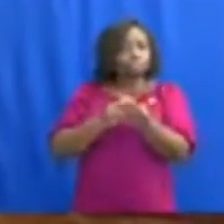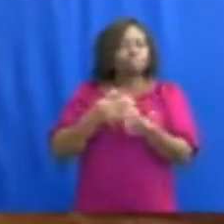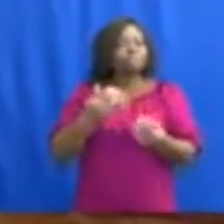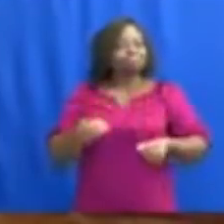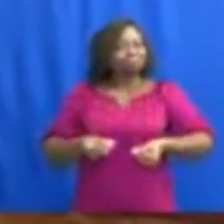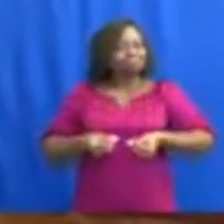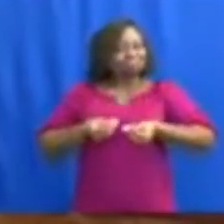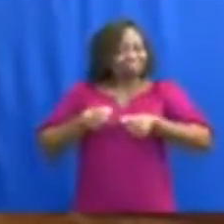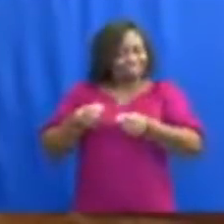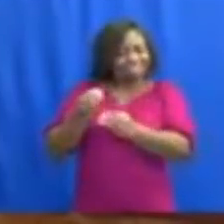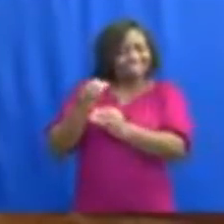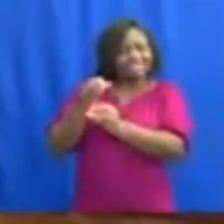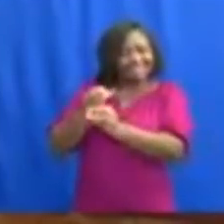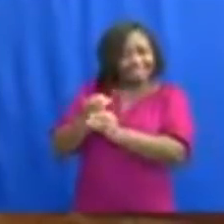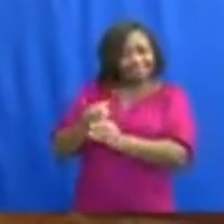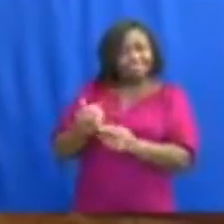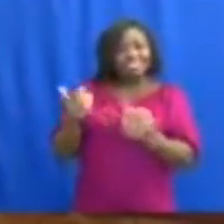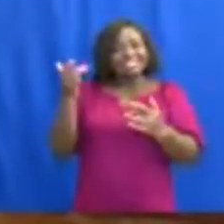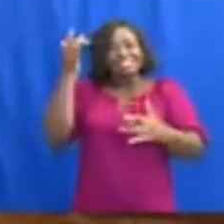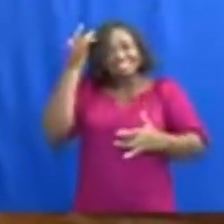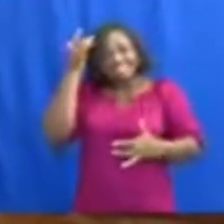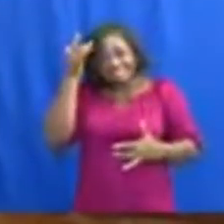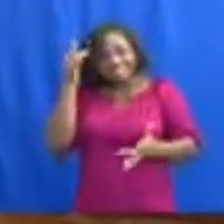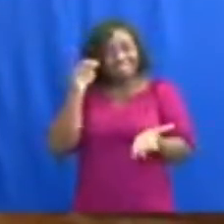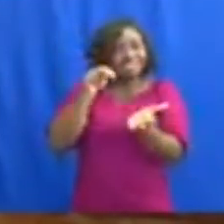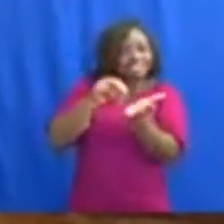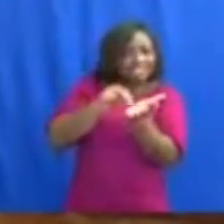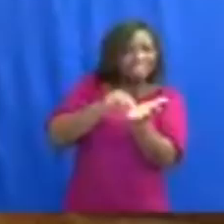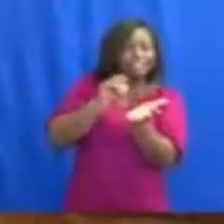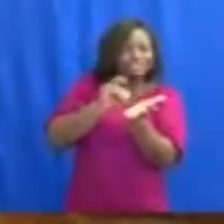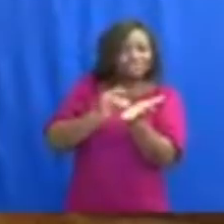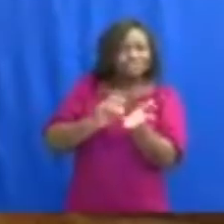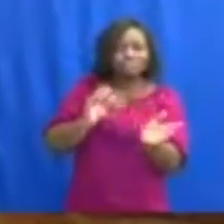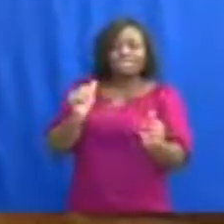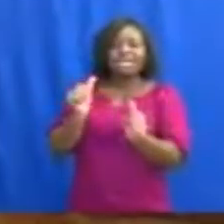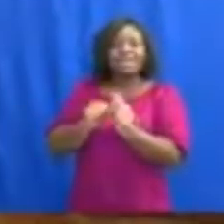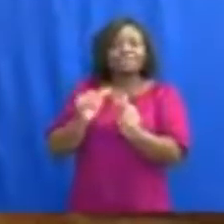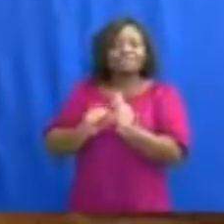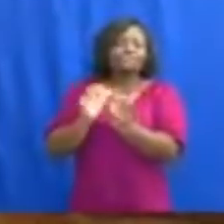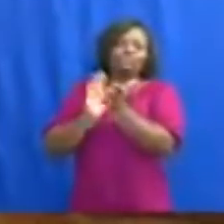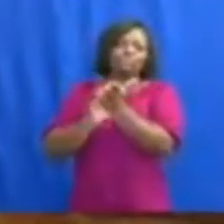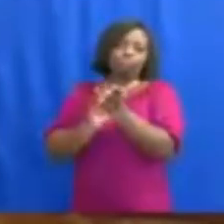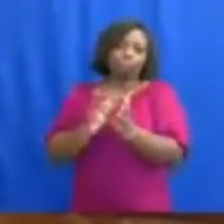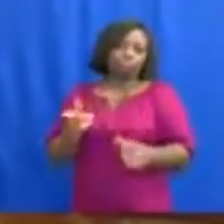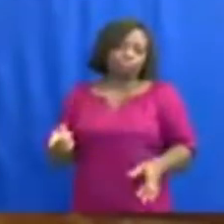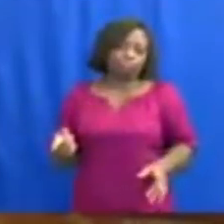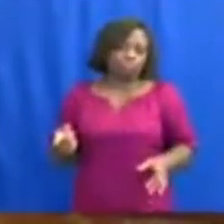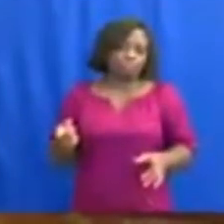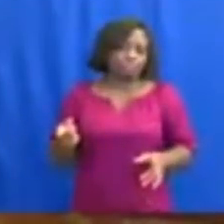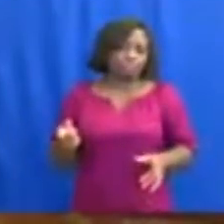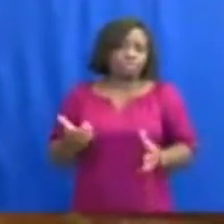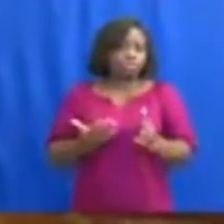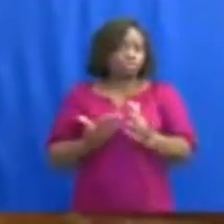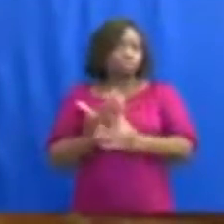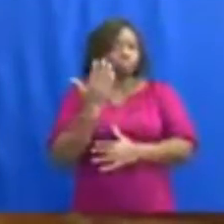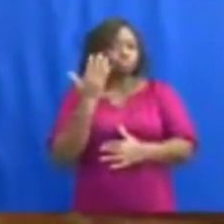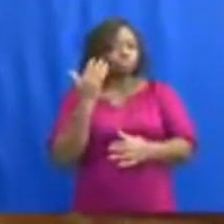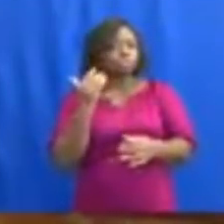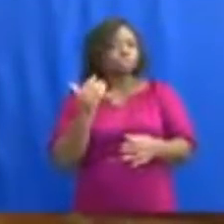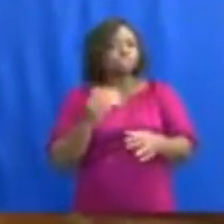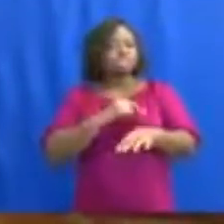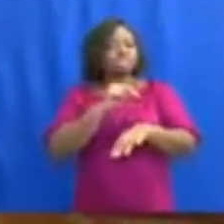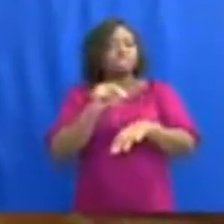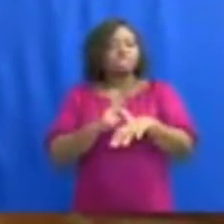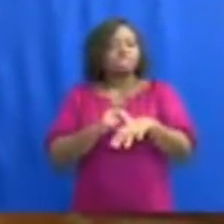provided to the sick by nurses assigned to these schools. Through the National Food and